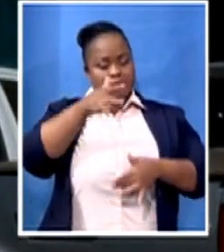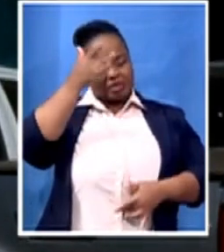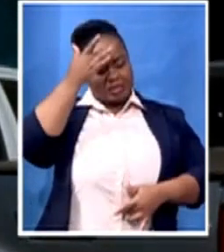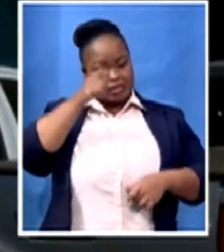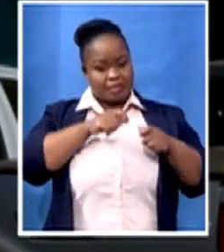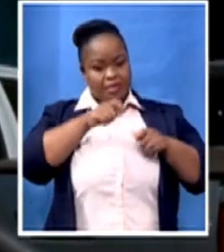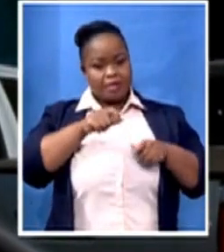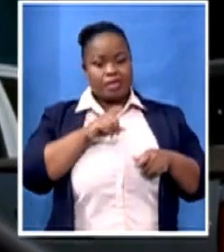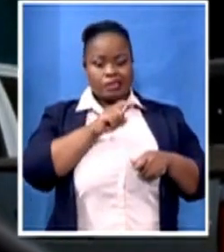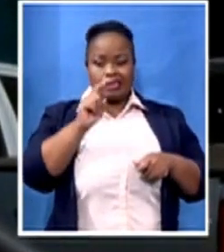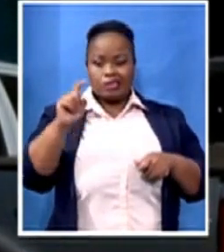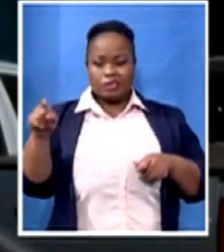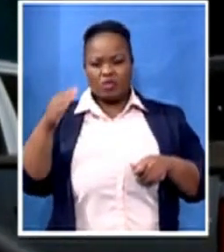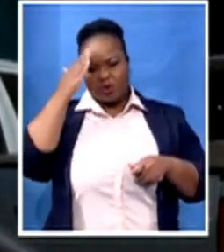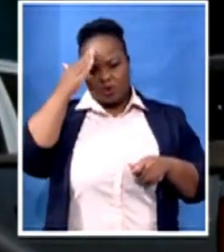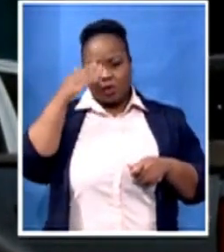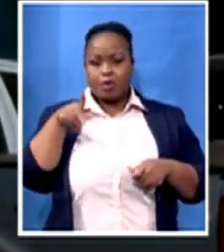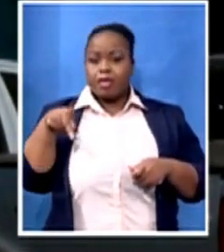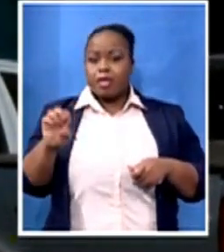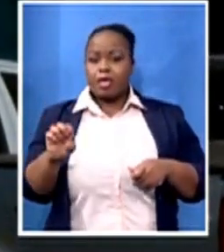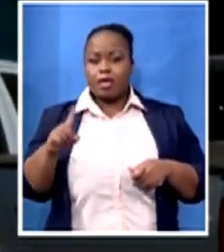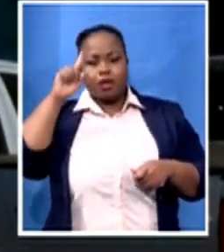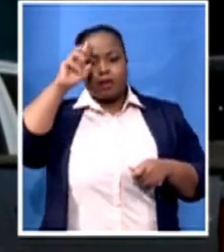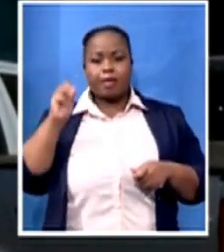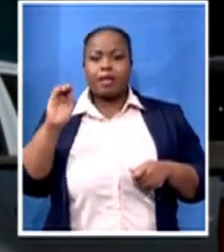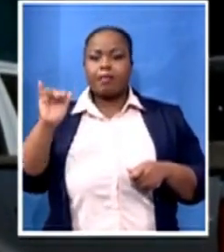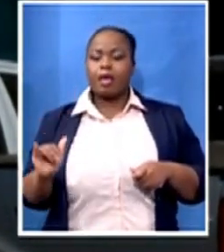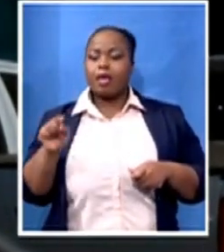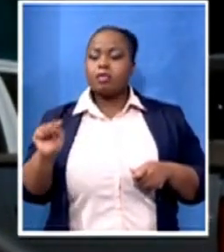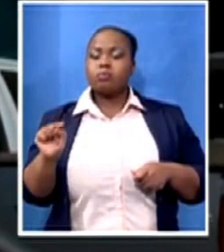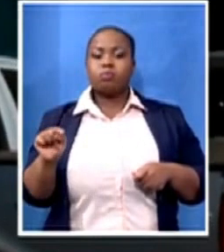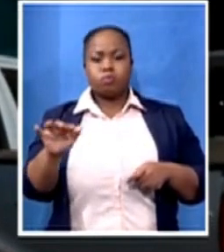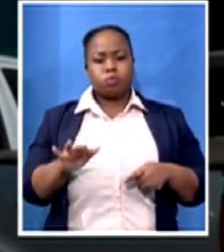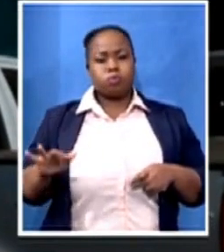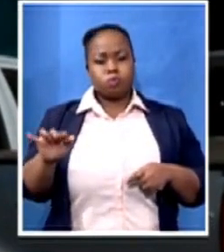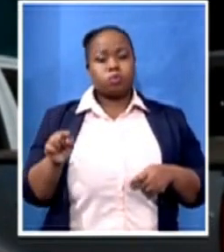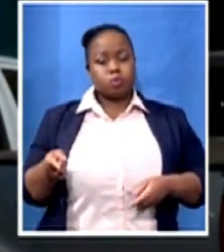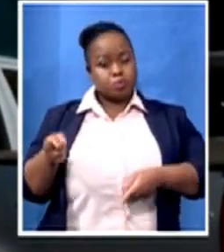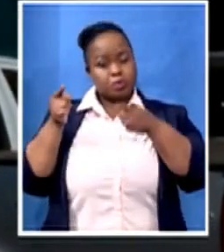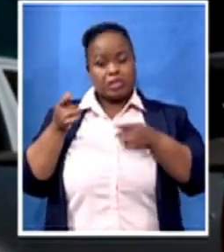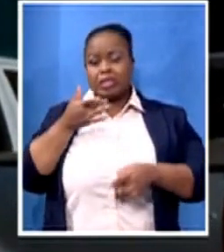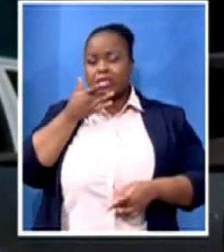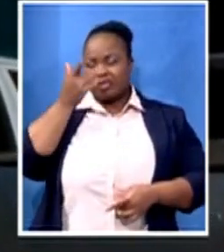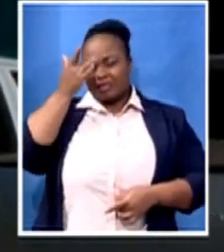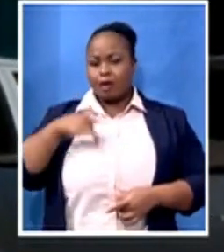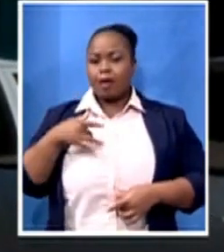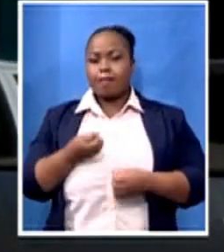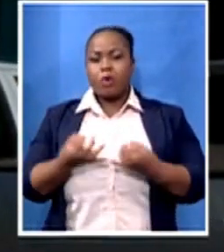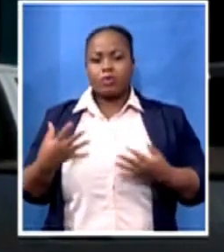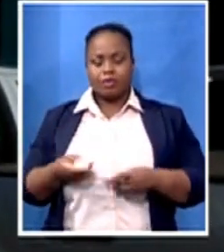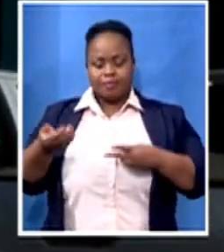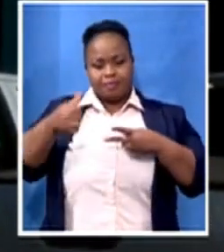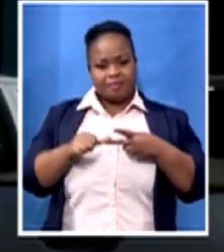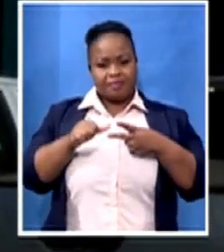be specific, is actually having the highest statistics, followed by Buffalo City, followed by Crisani,